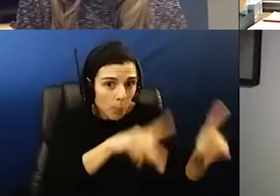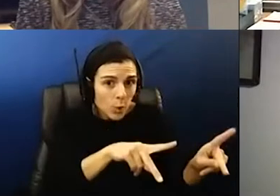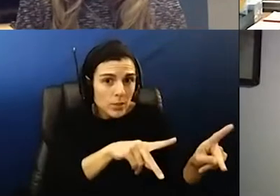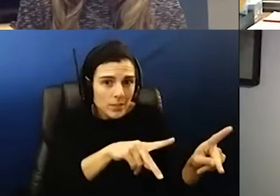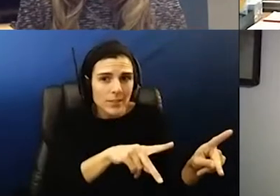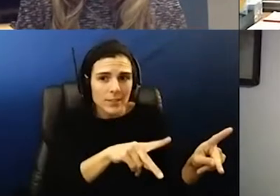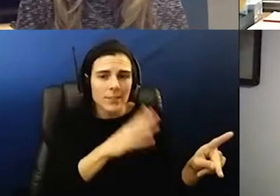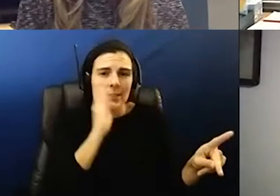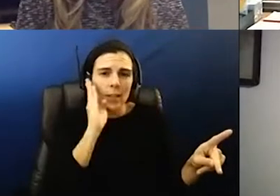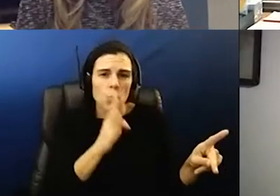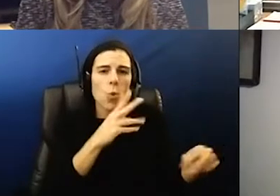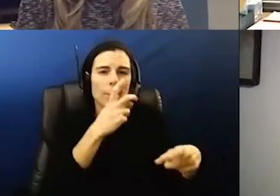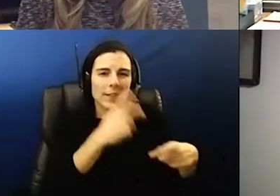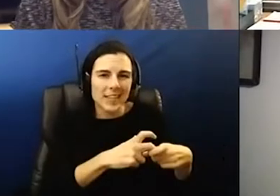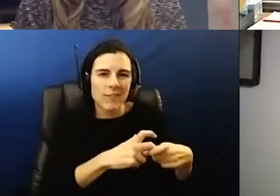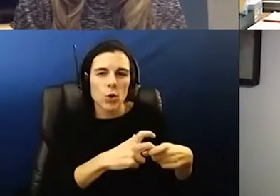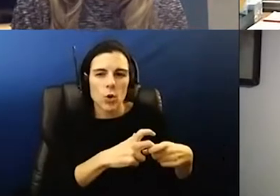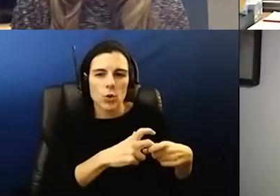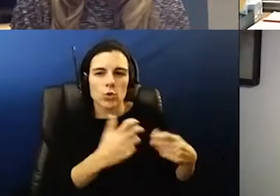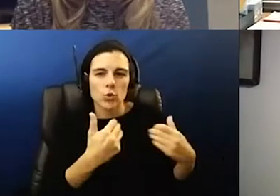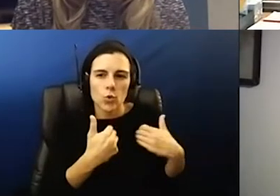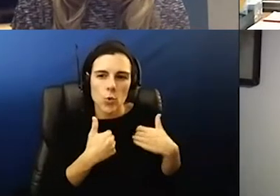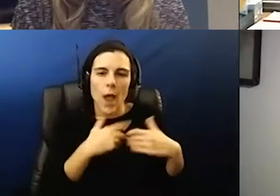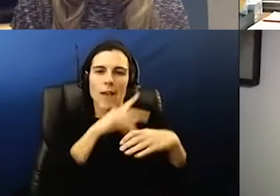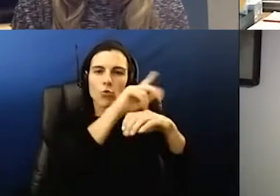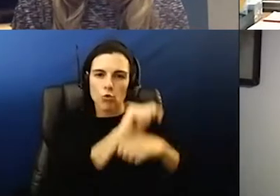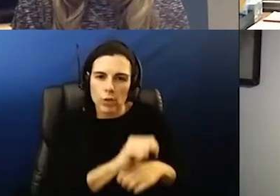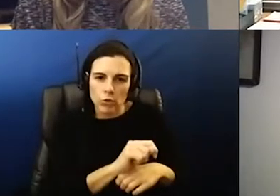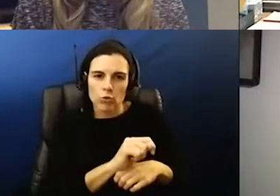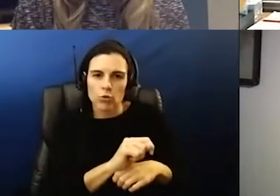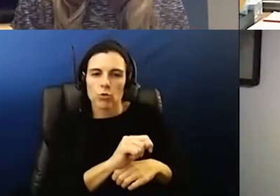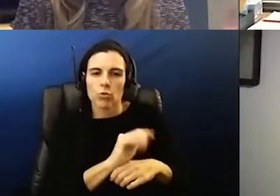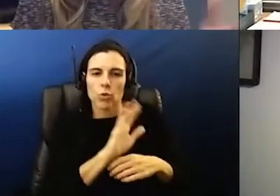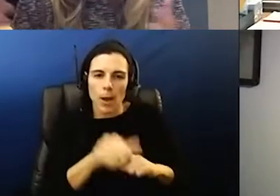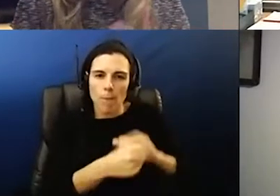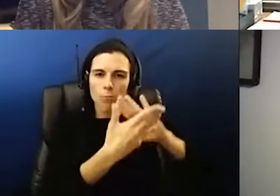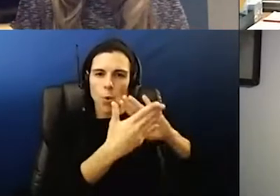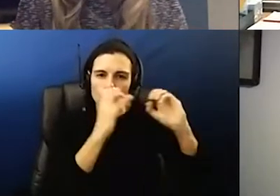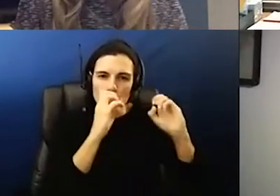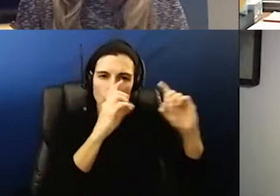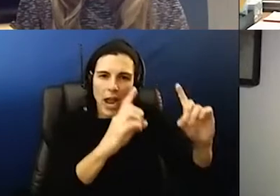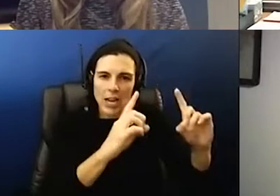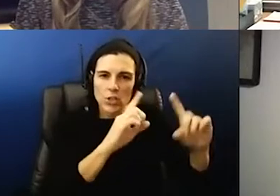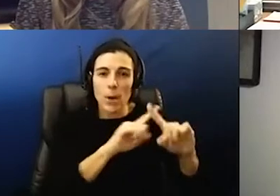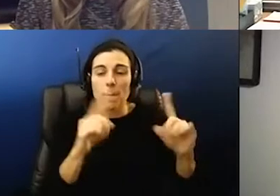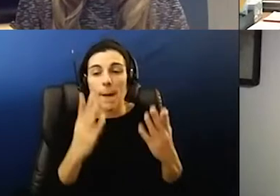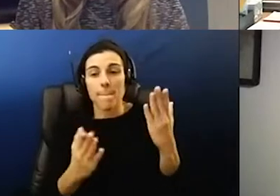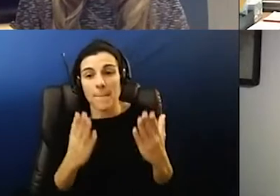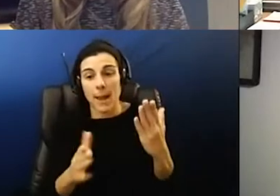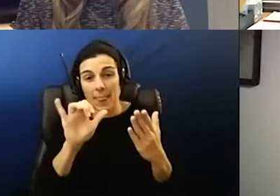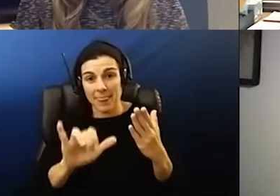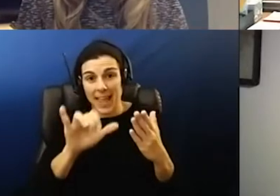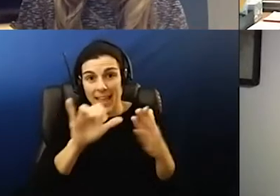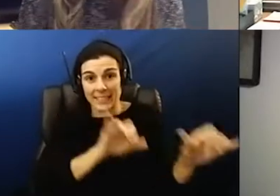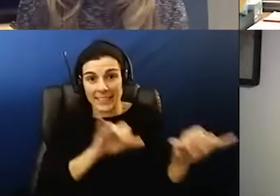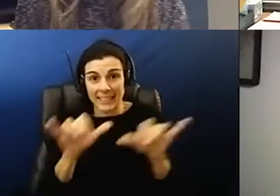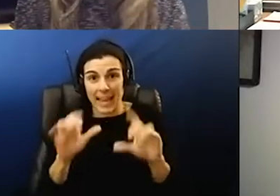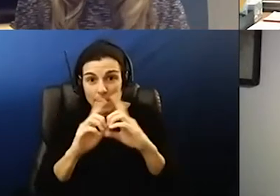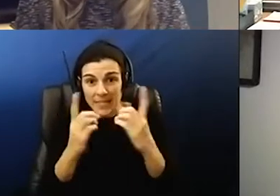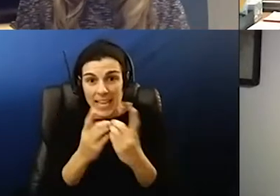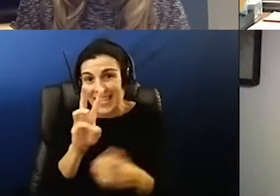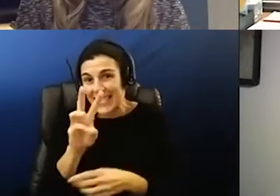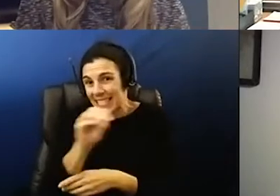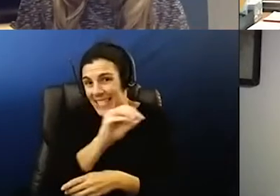going to be difficult to have a very traditional approach to education but you might have a school in that same district where 60